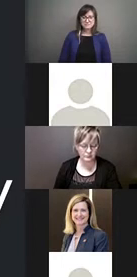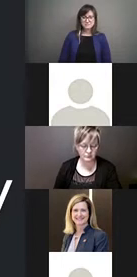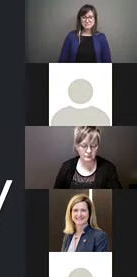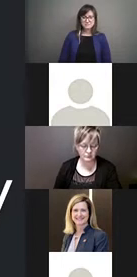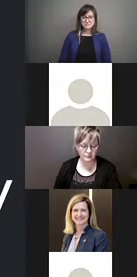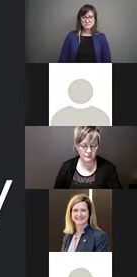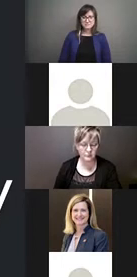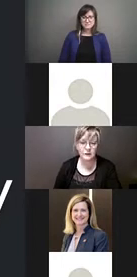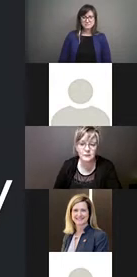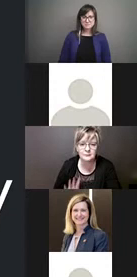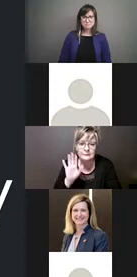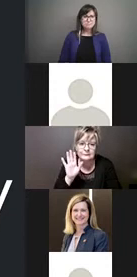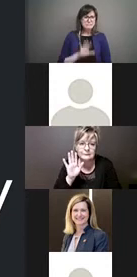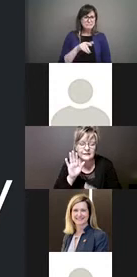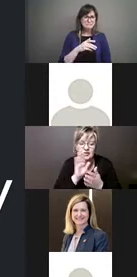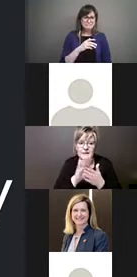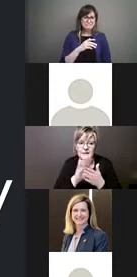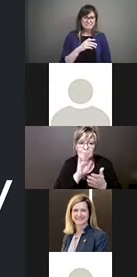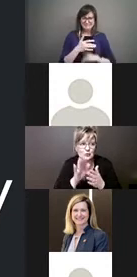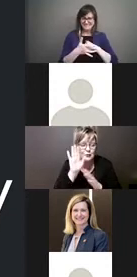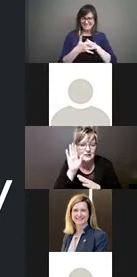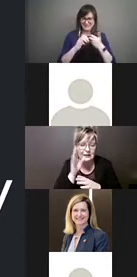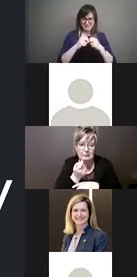I'm sorry, we're having just a little glitch.